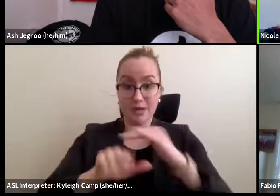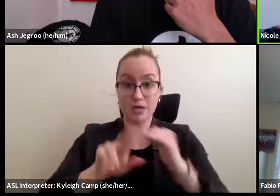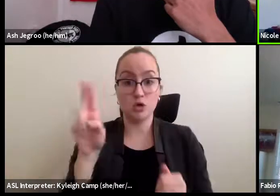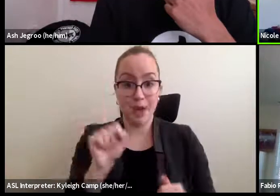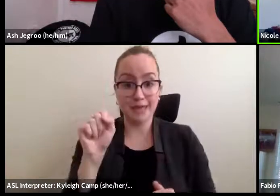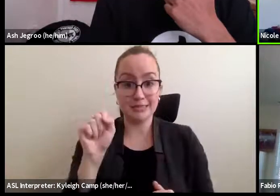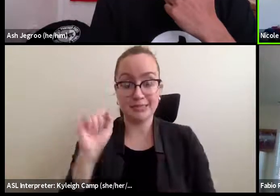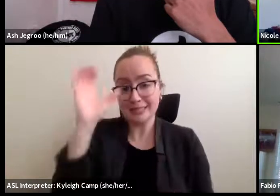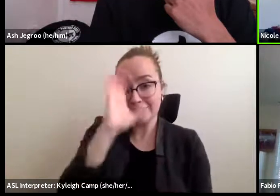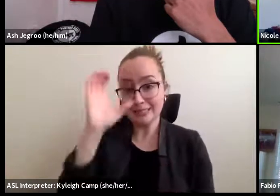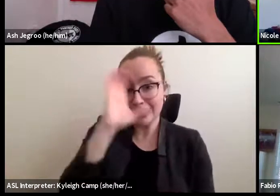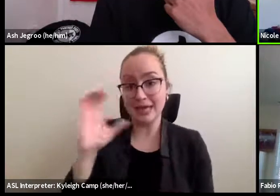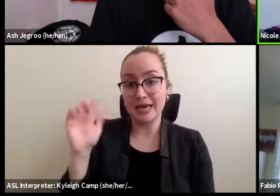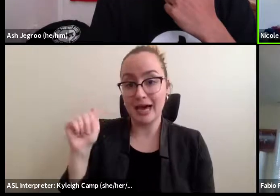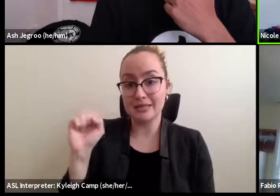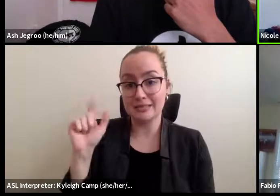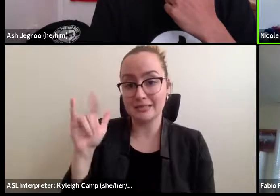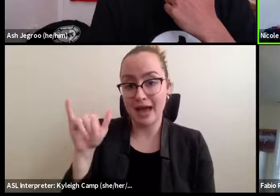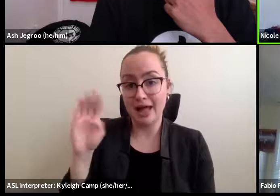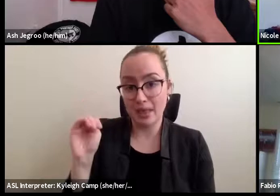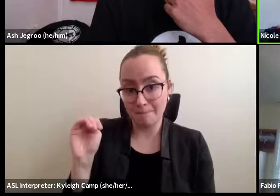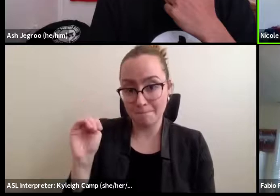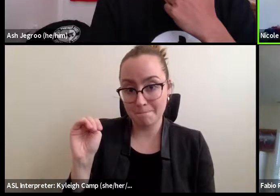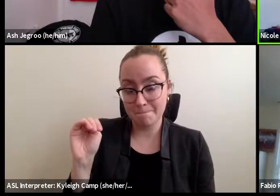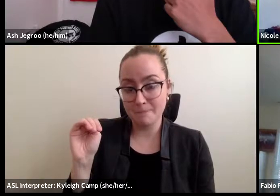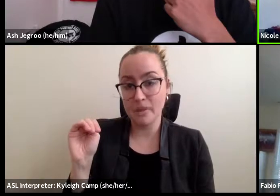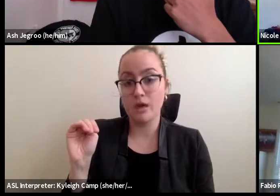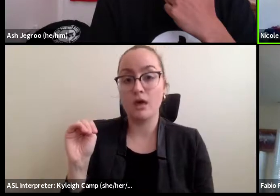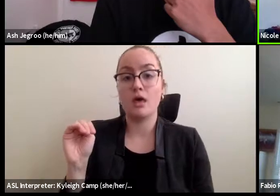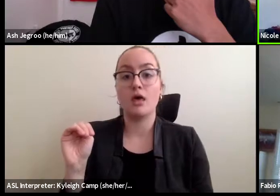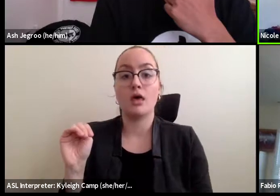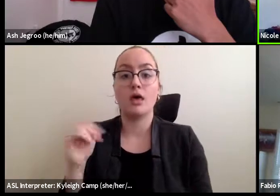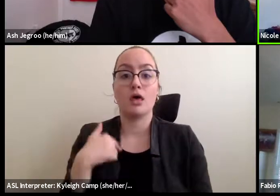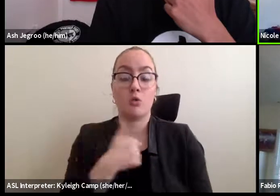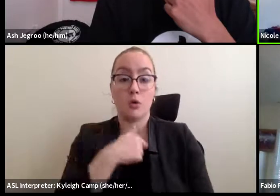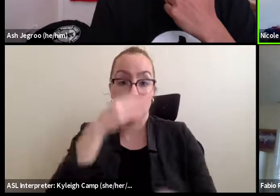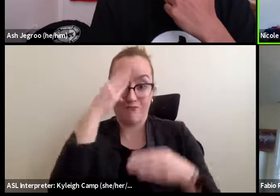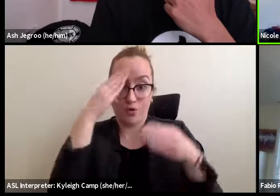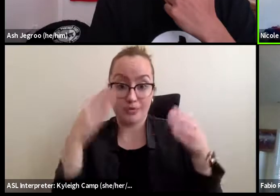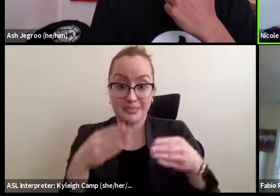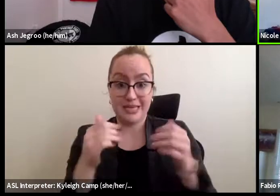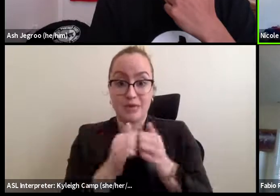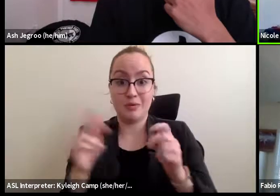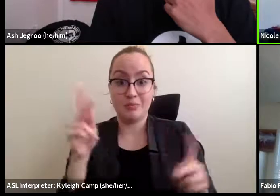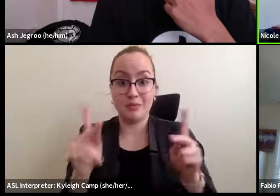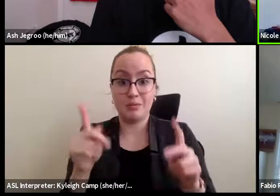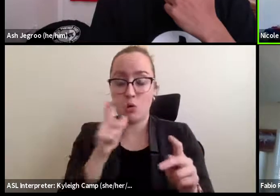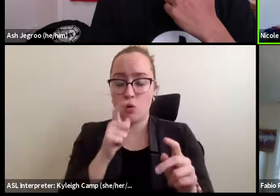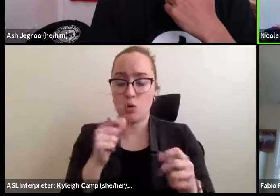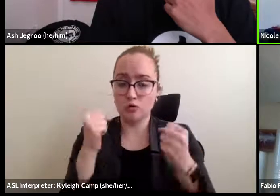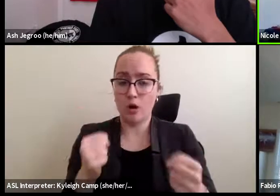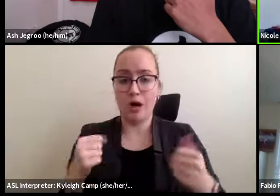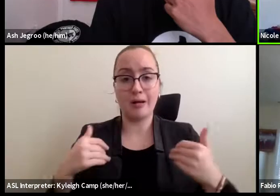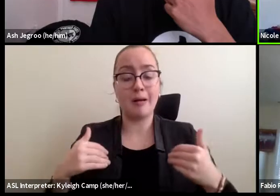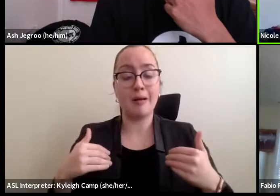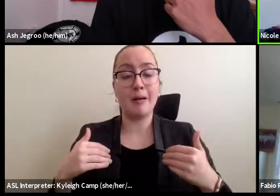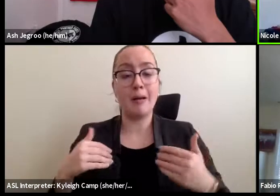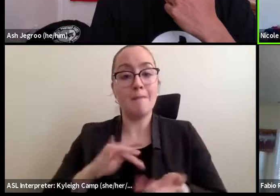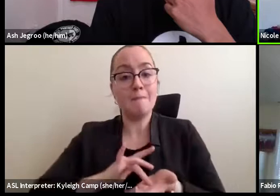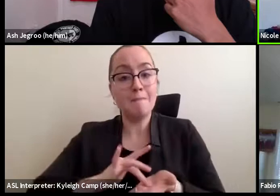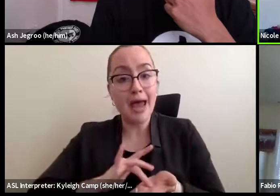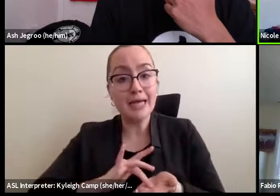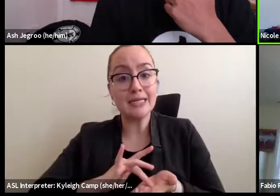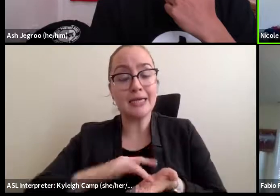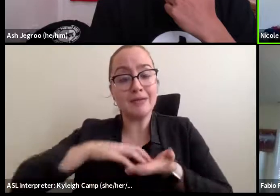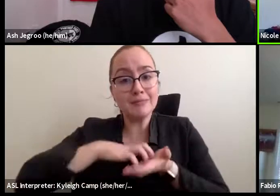closed border of Title 42. And we're focusing on people who are medically vulnerable, queer folks, and